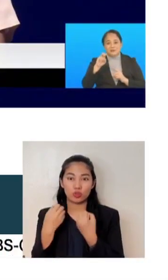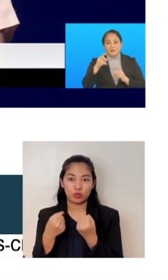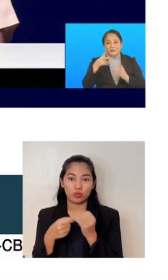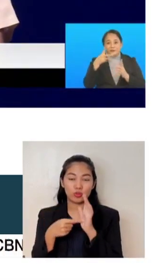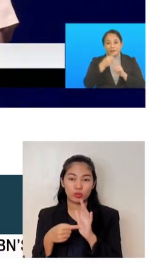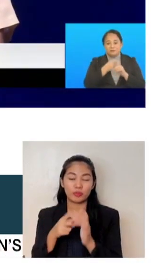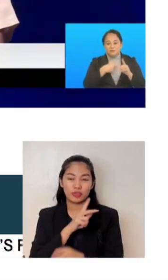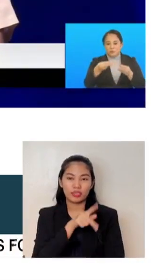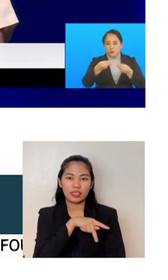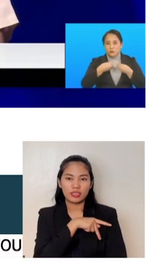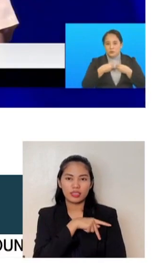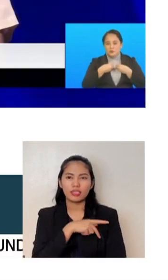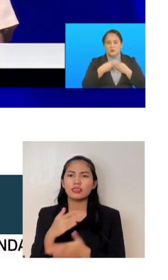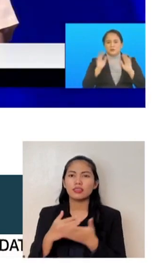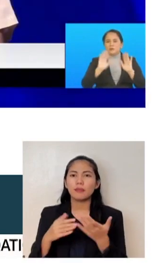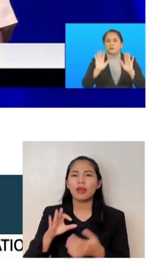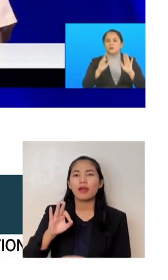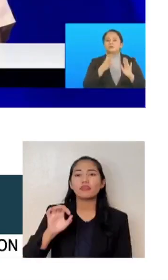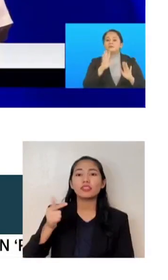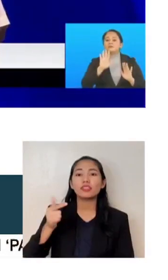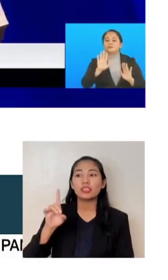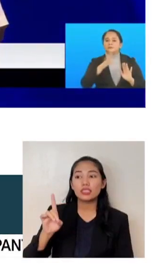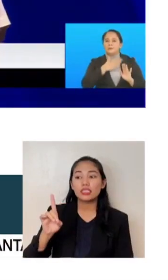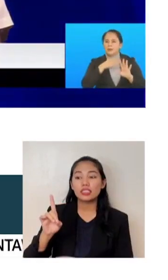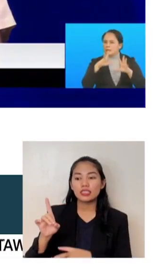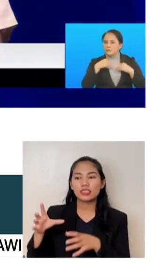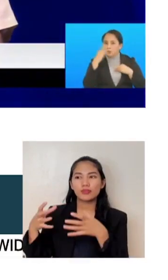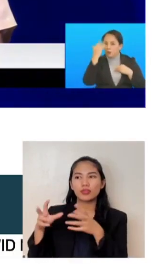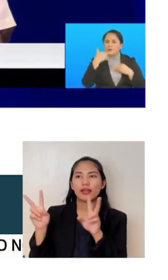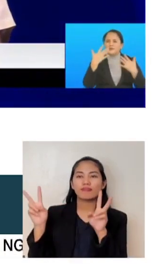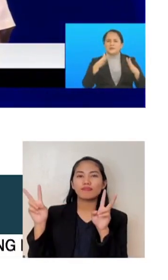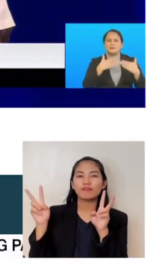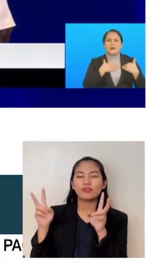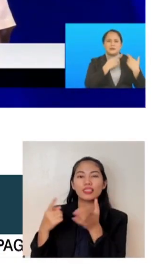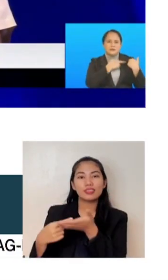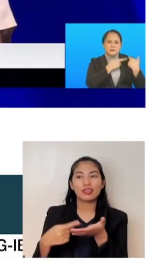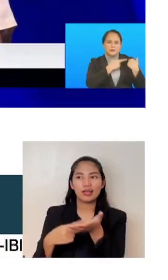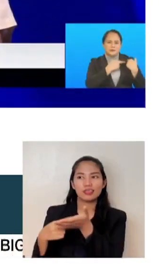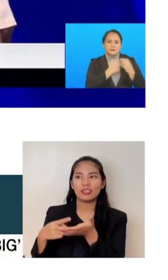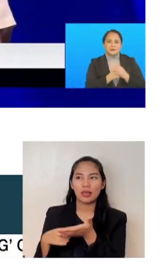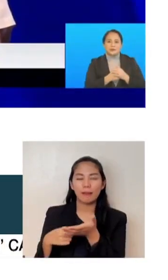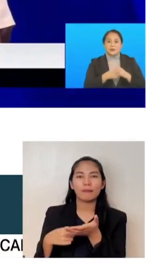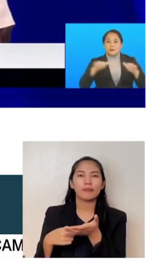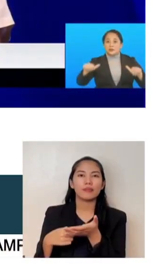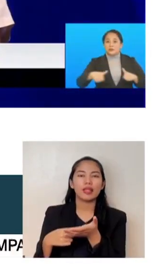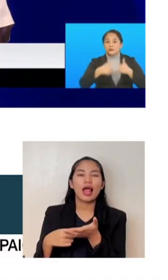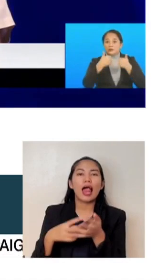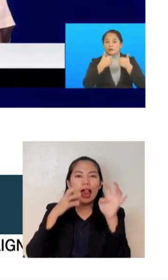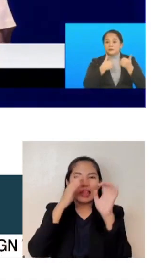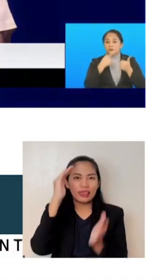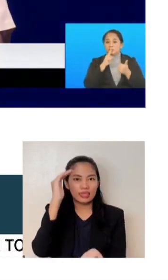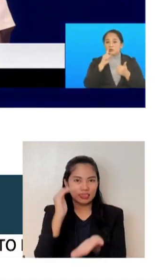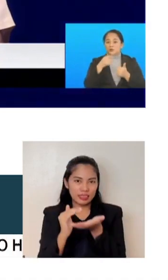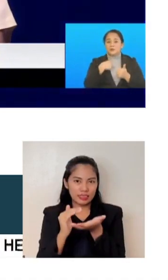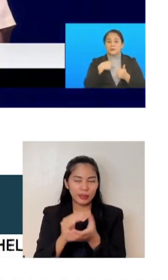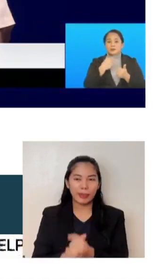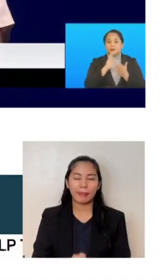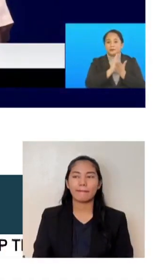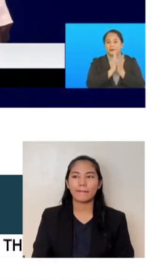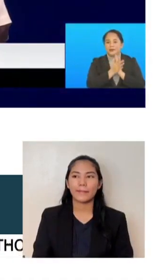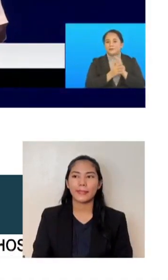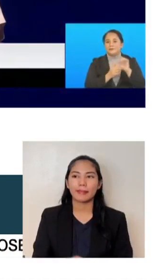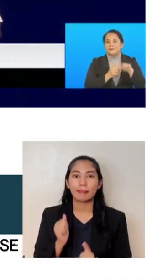advised him to soften up on that image. So perhaps, perhaps. So it's a way of being relatable.